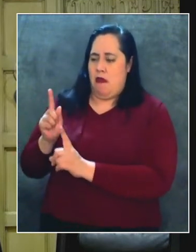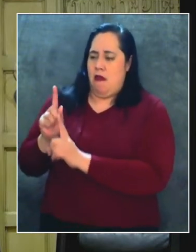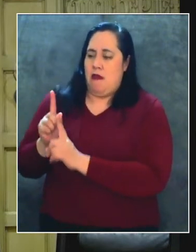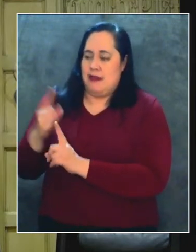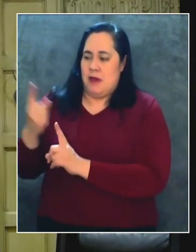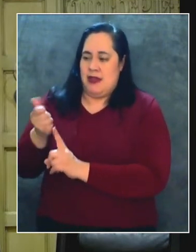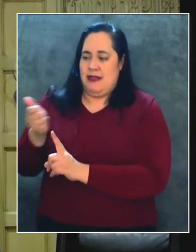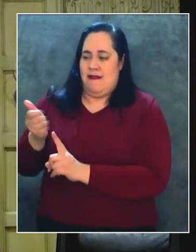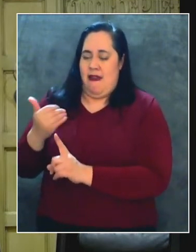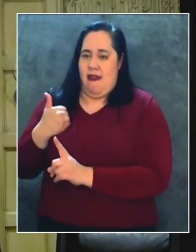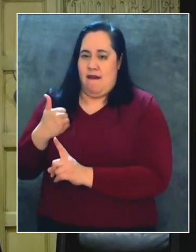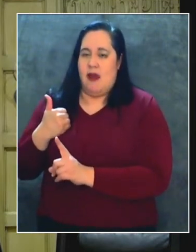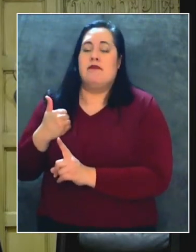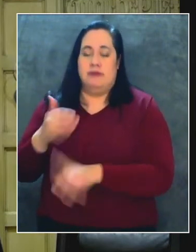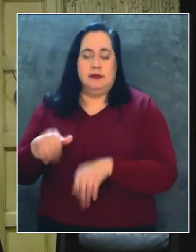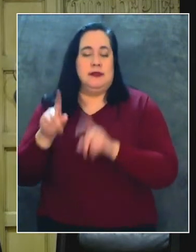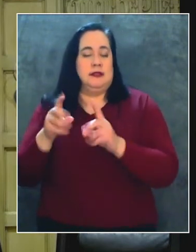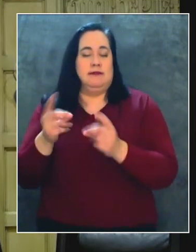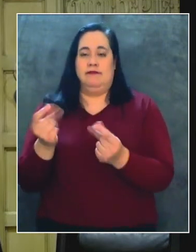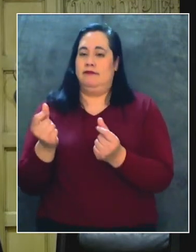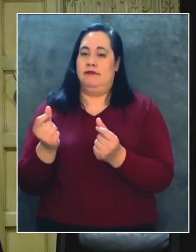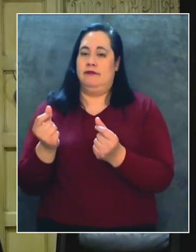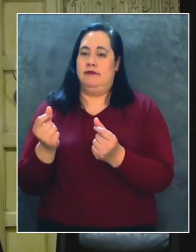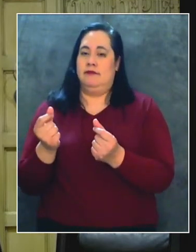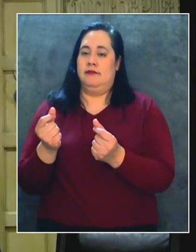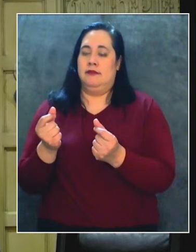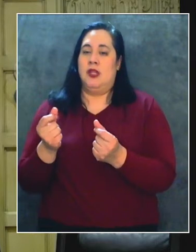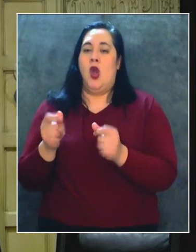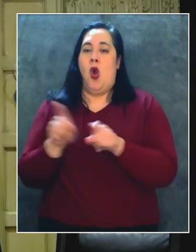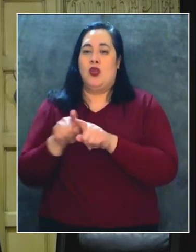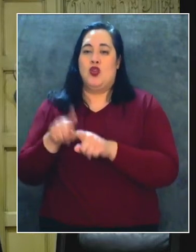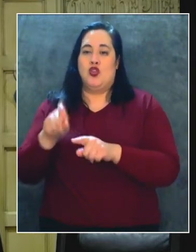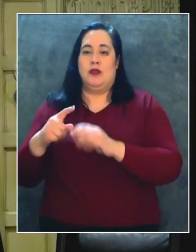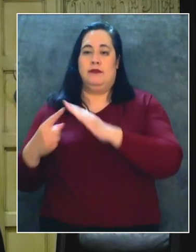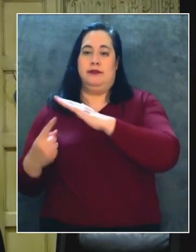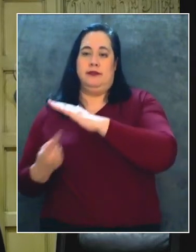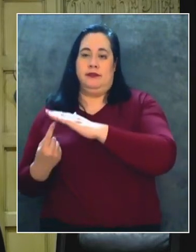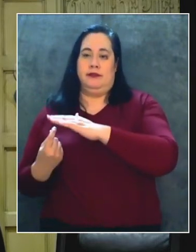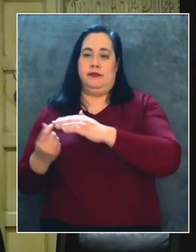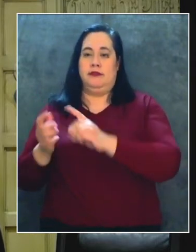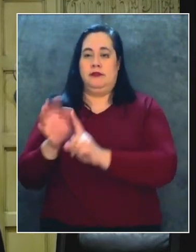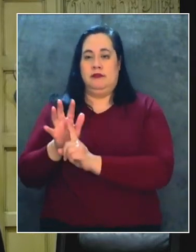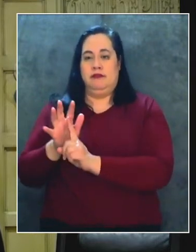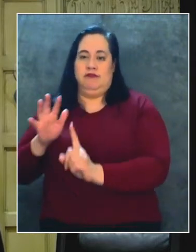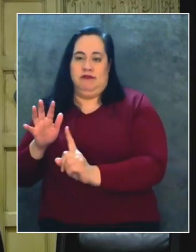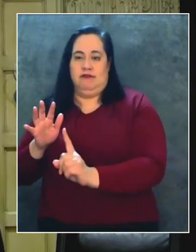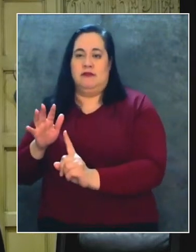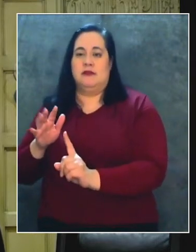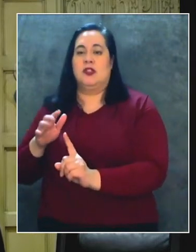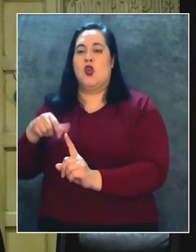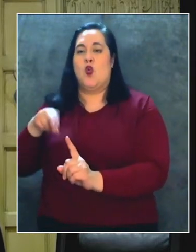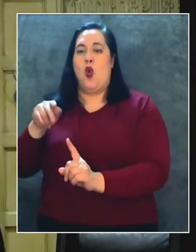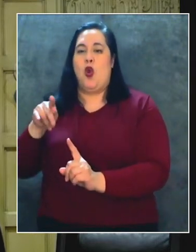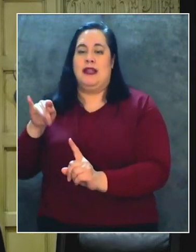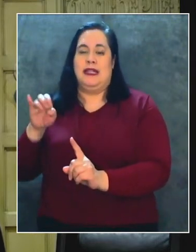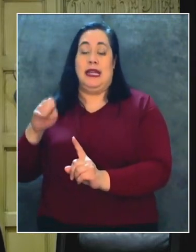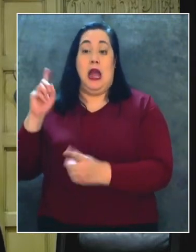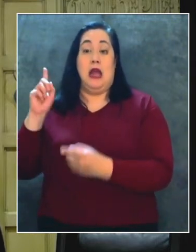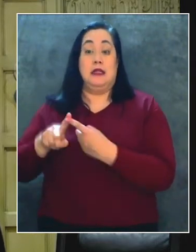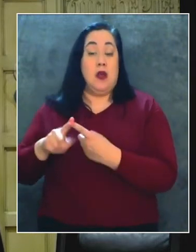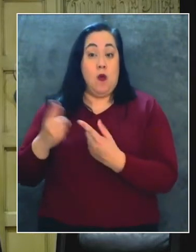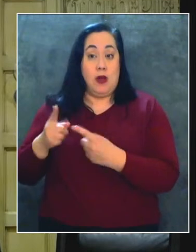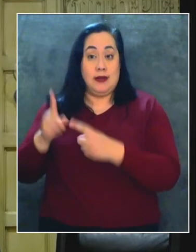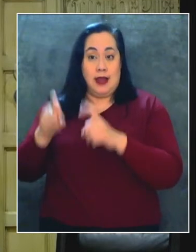hágase la prueba mediamente y póngase en cuarentena hasta que reciba un resultado negativo.